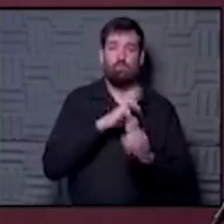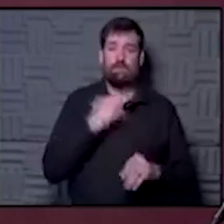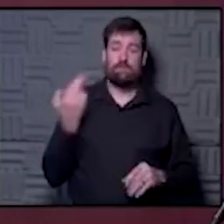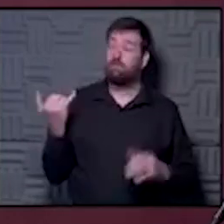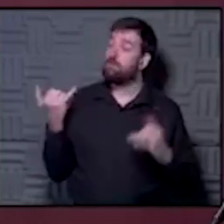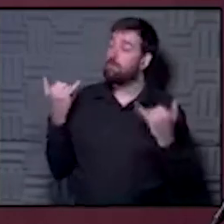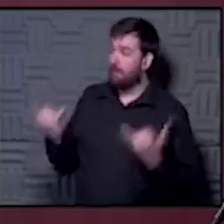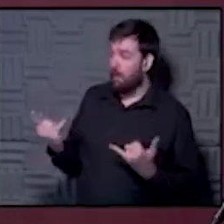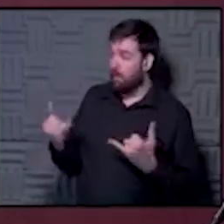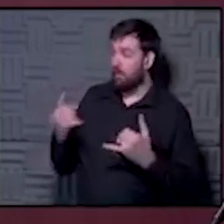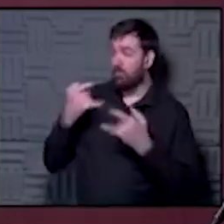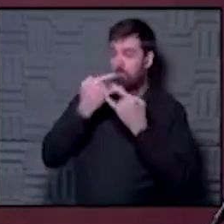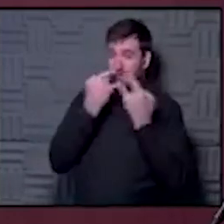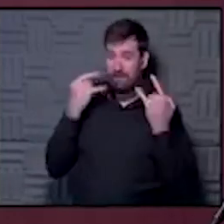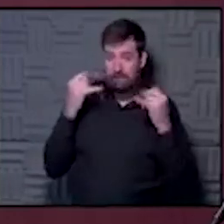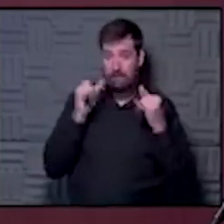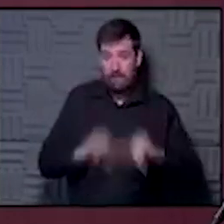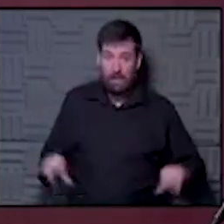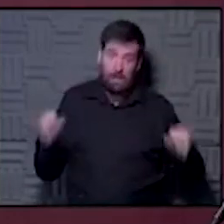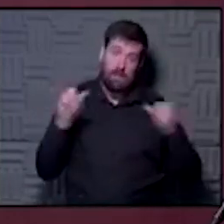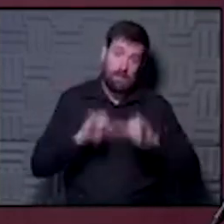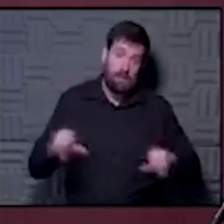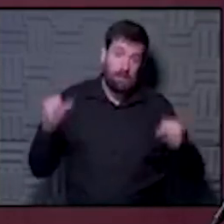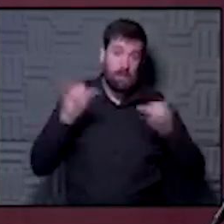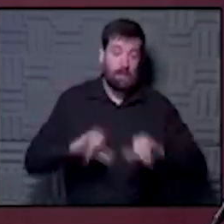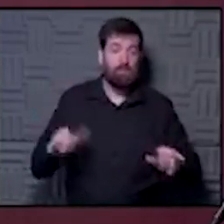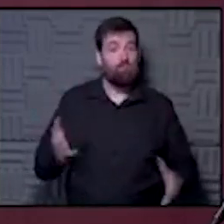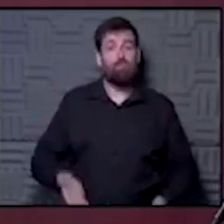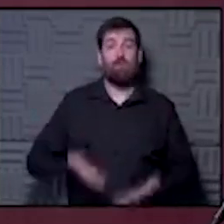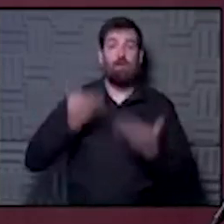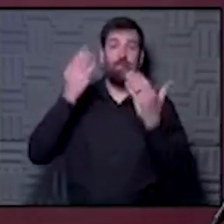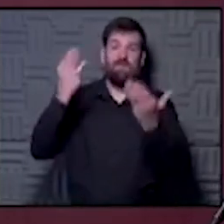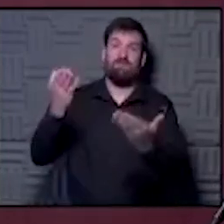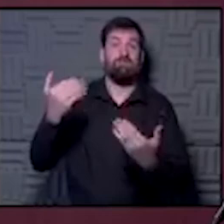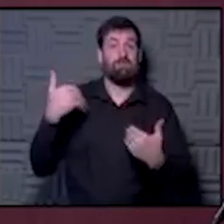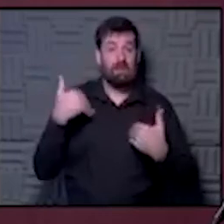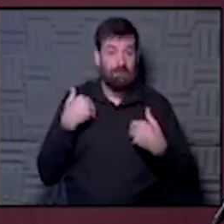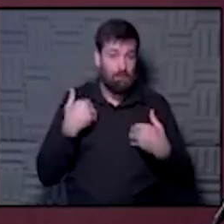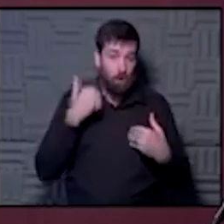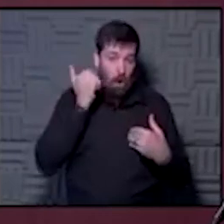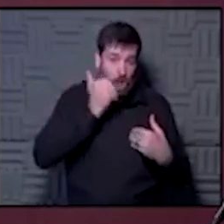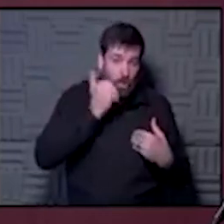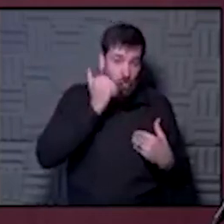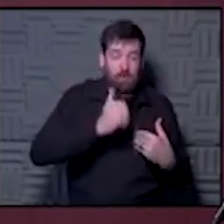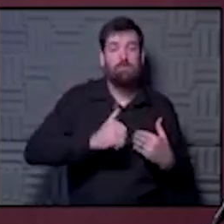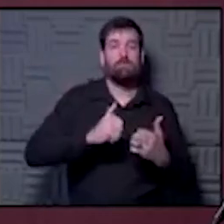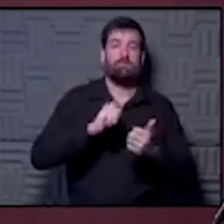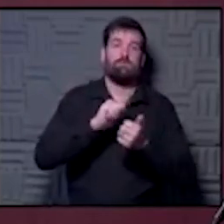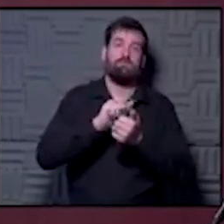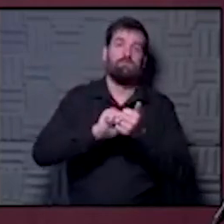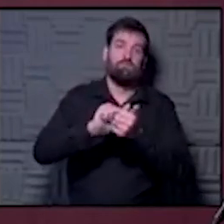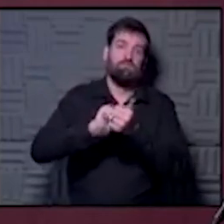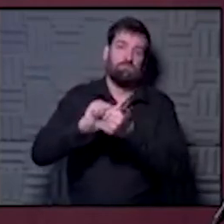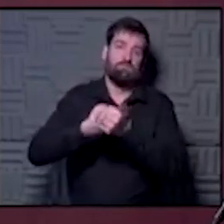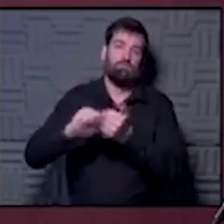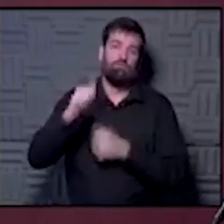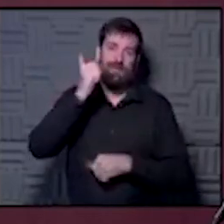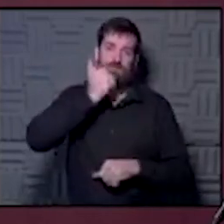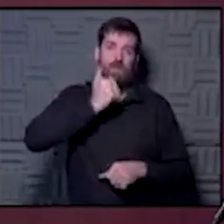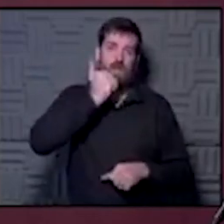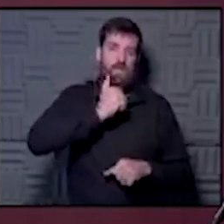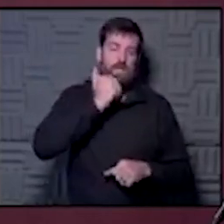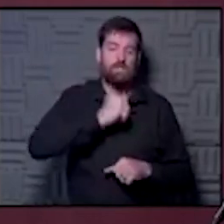regards to wearing the same mask over and over and over, the recommendation, especially if you have a cloth mask, is that you're washing it every day. And then